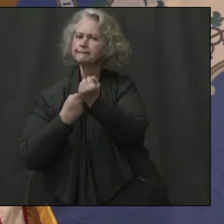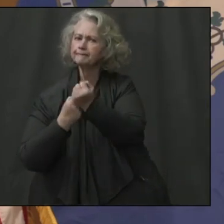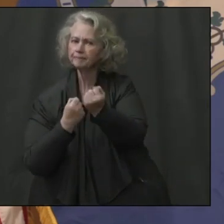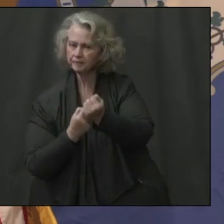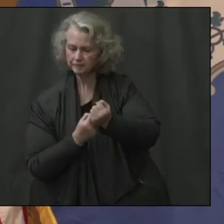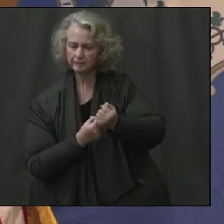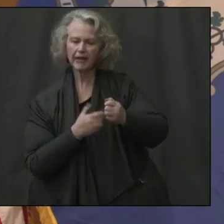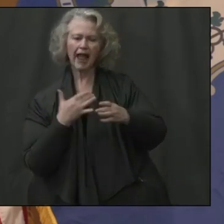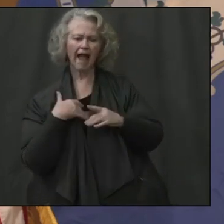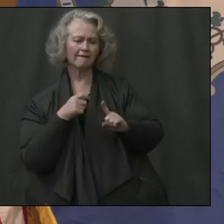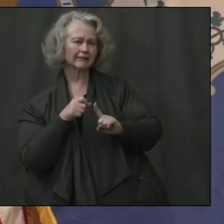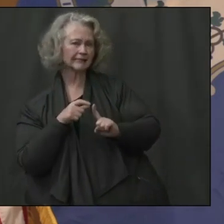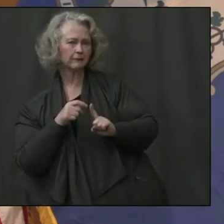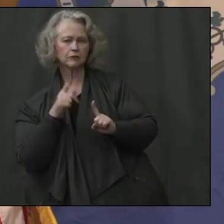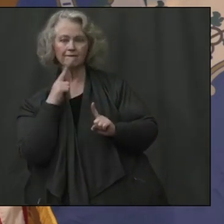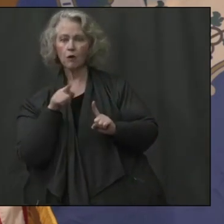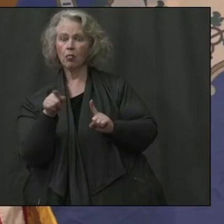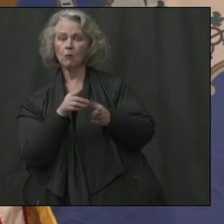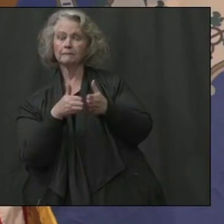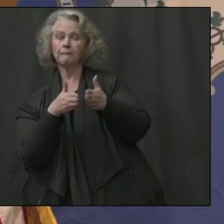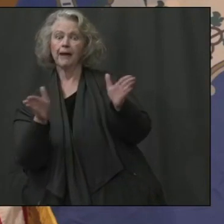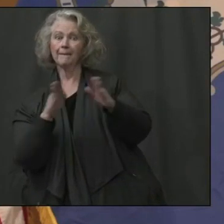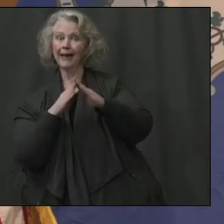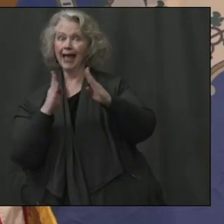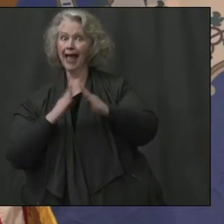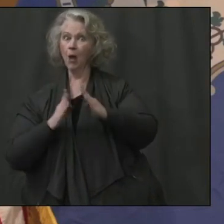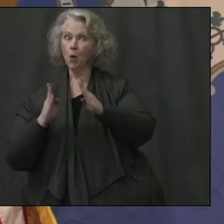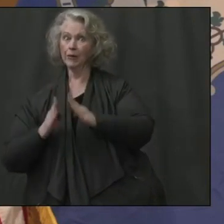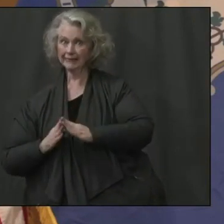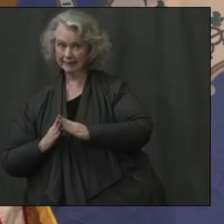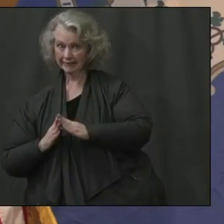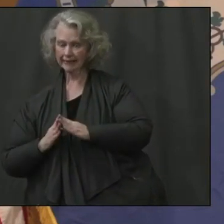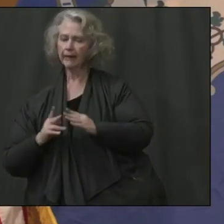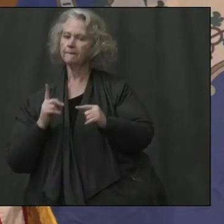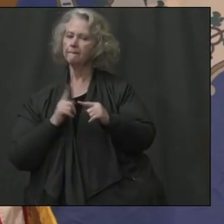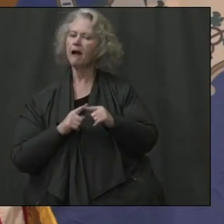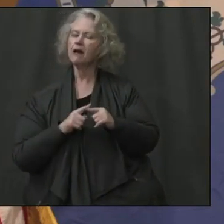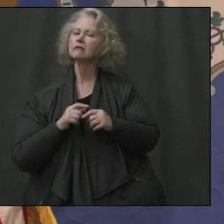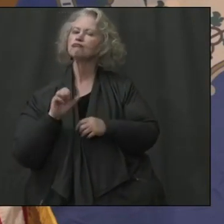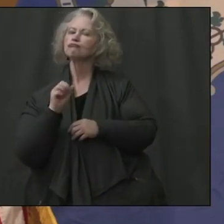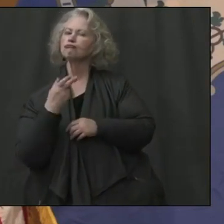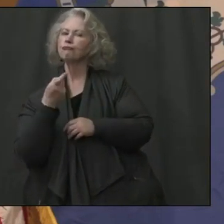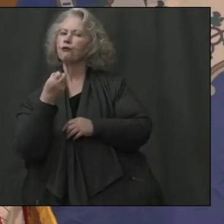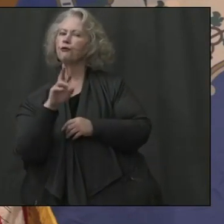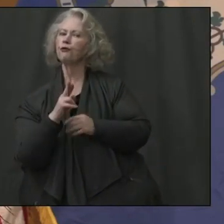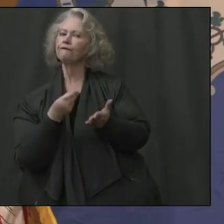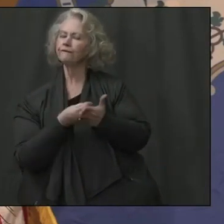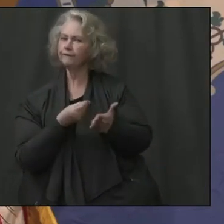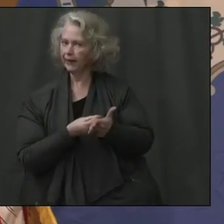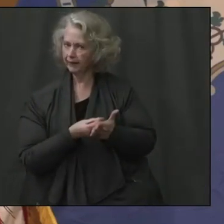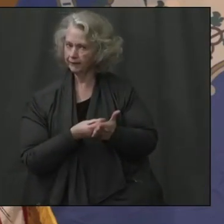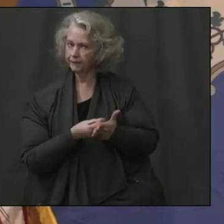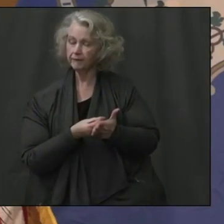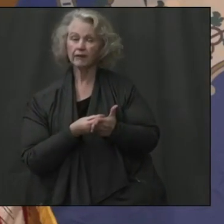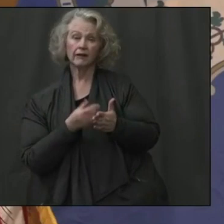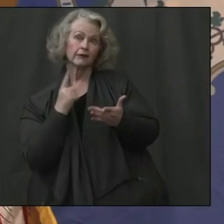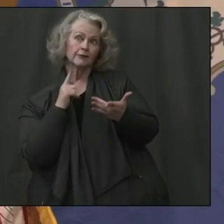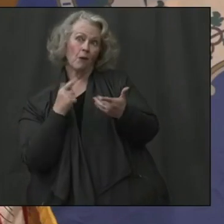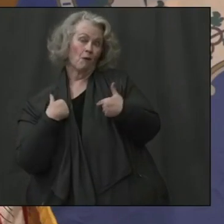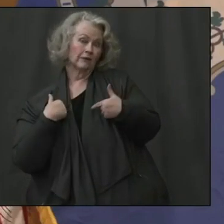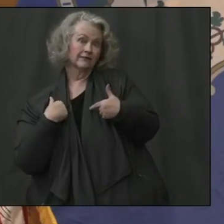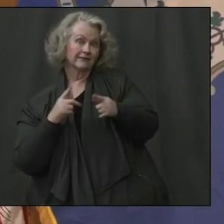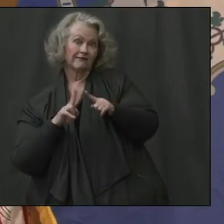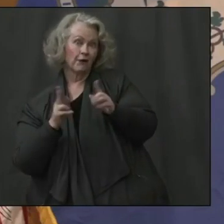coming to public housing authorities, um, as well as additional shelter funding. Um, so from a very broad